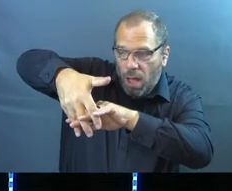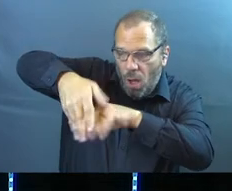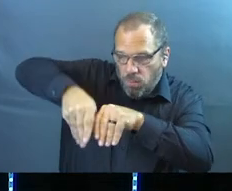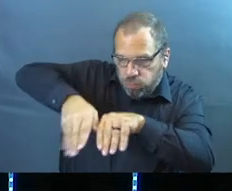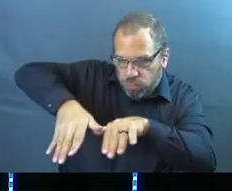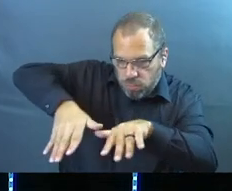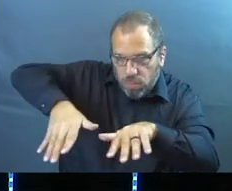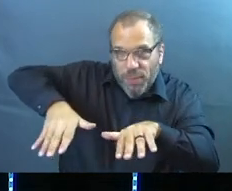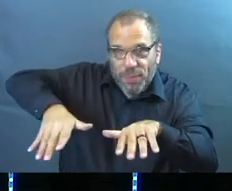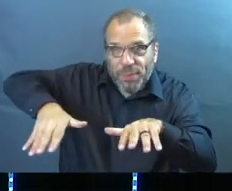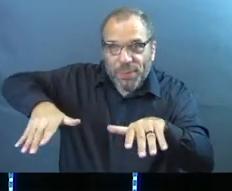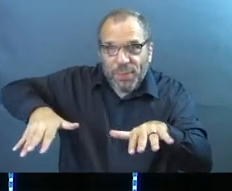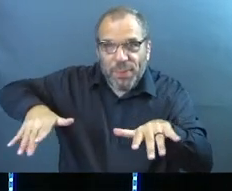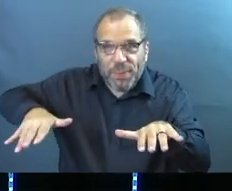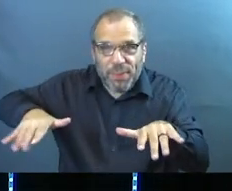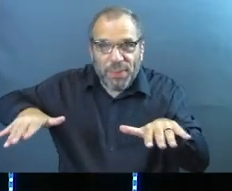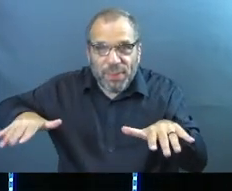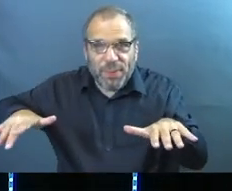yourself to be connected.